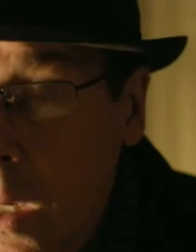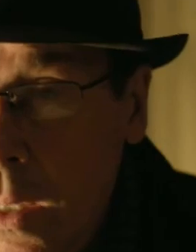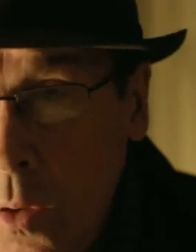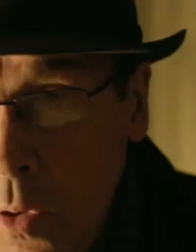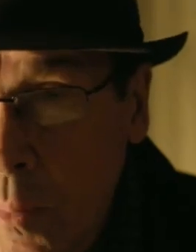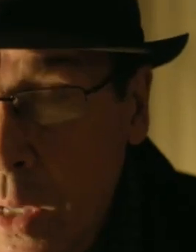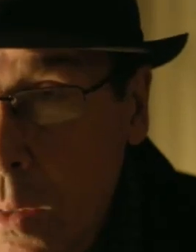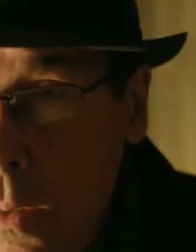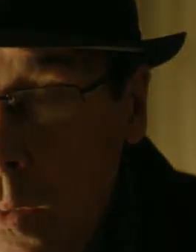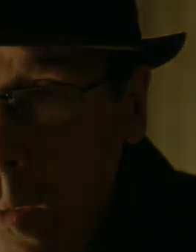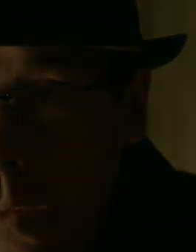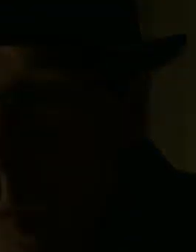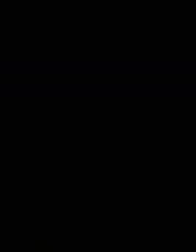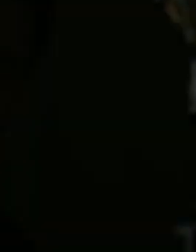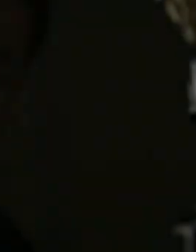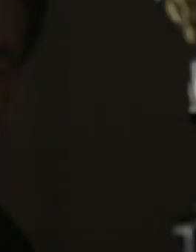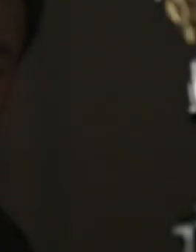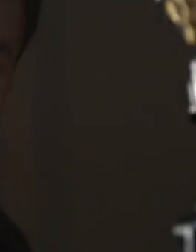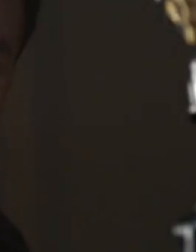Me, and only me.